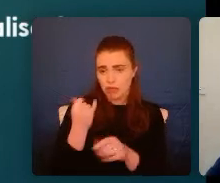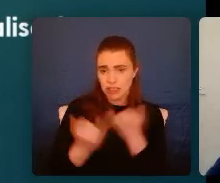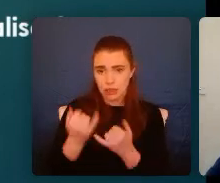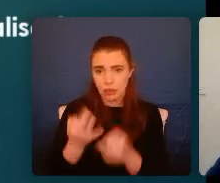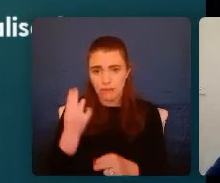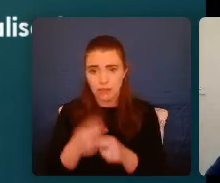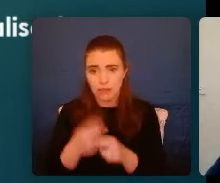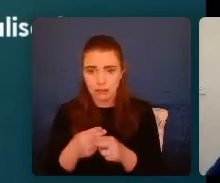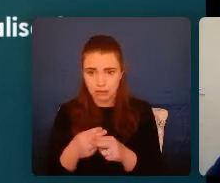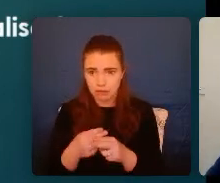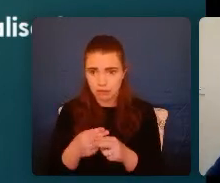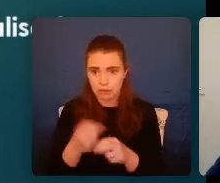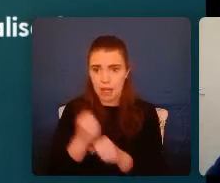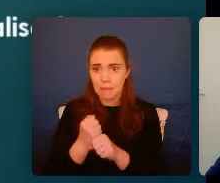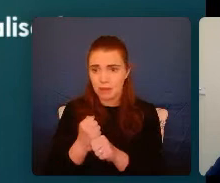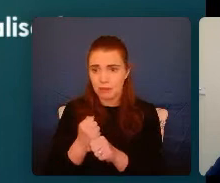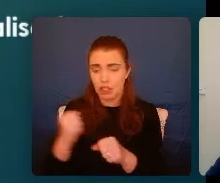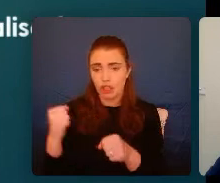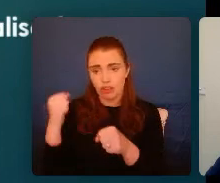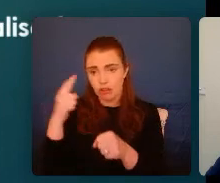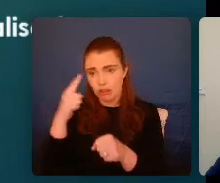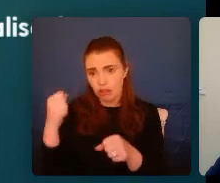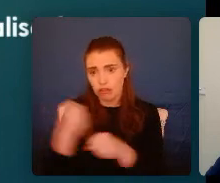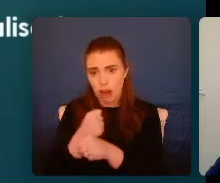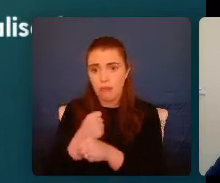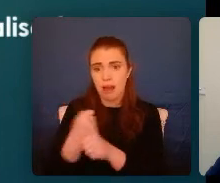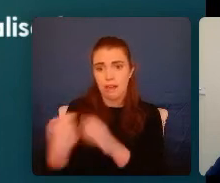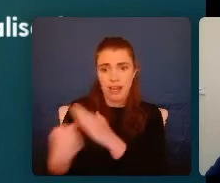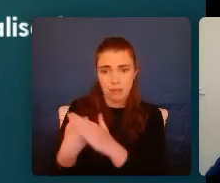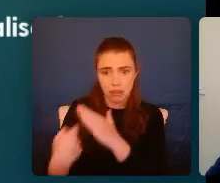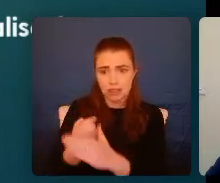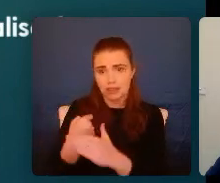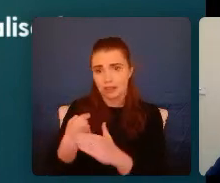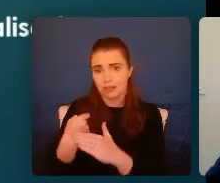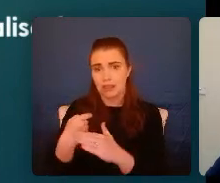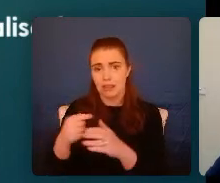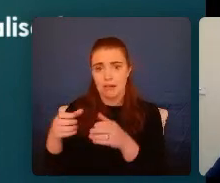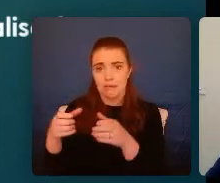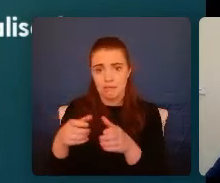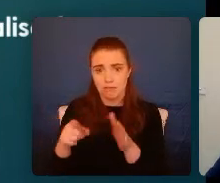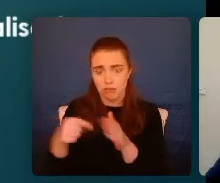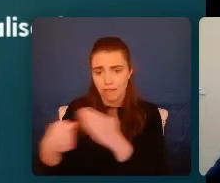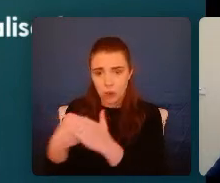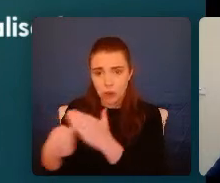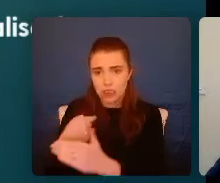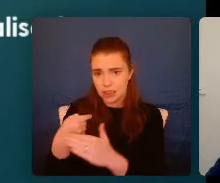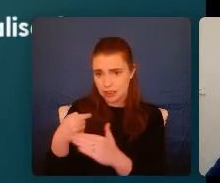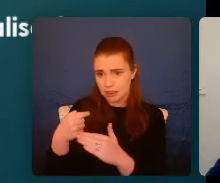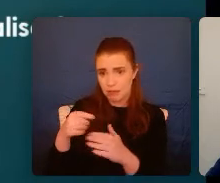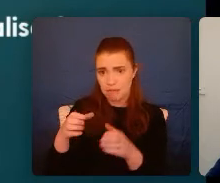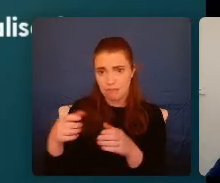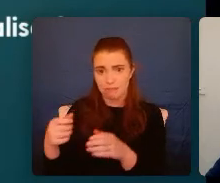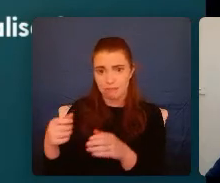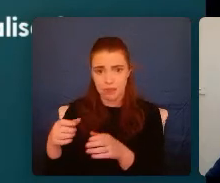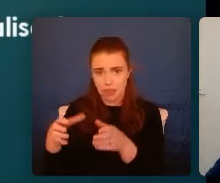trauma that immigrants to our country, refugees, marginalized groups and ethnic minorities, and the ongoing trauma that they can often experience